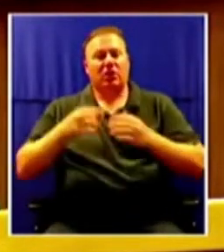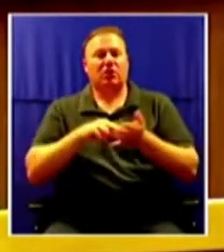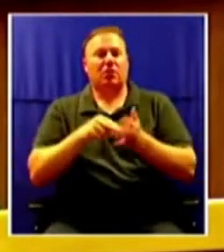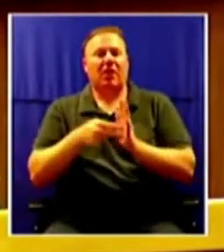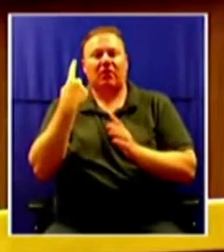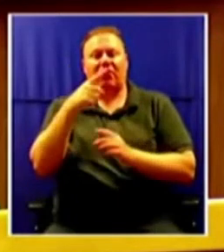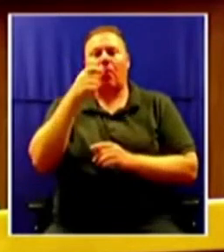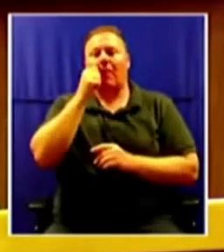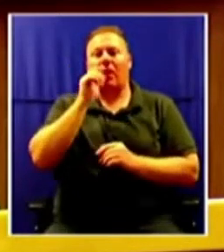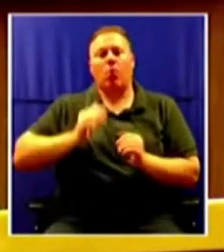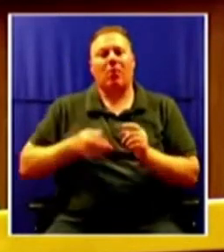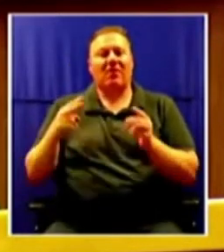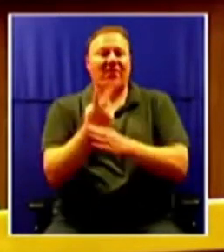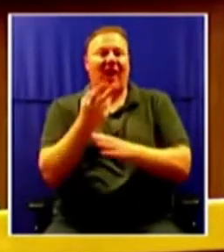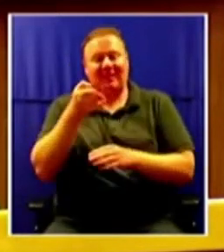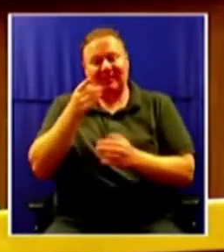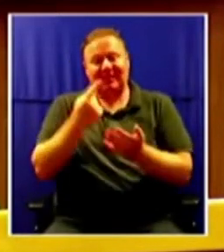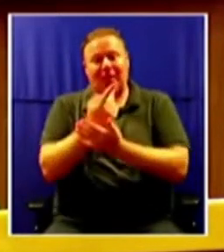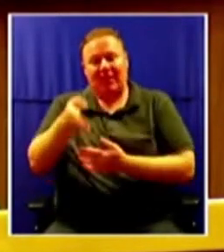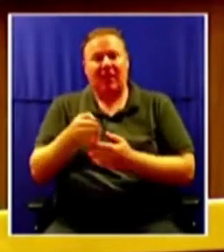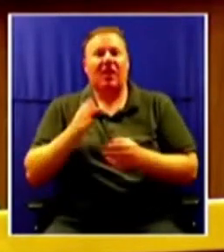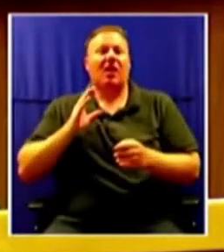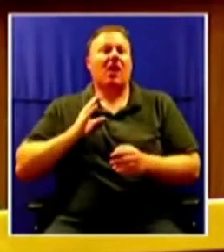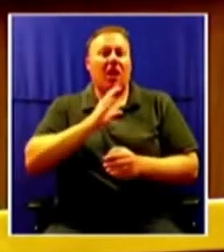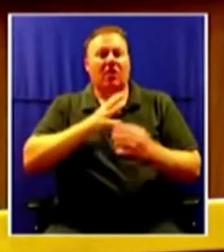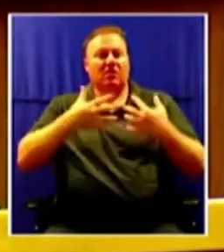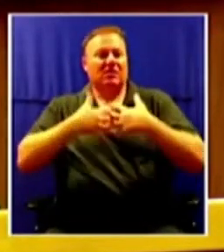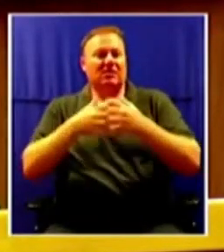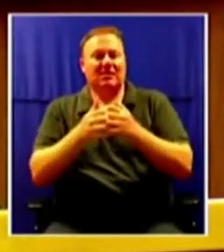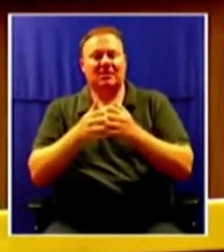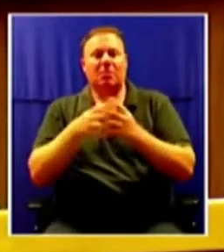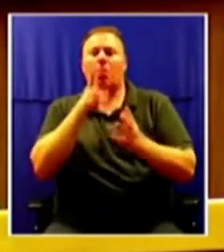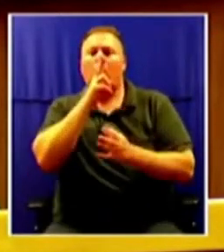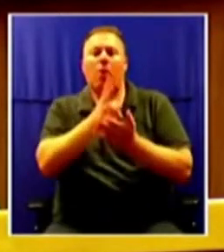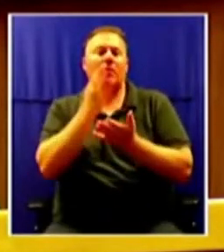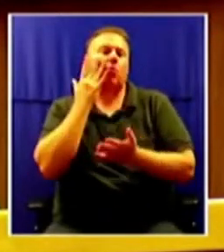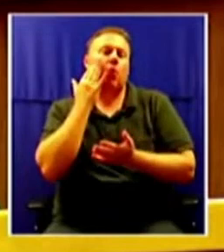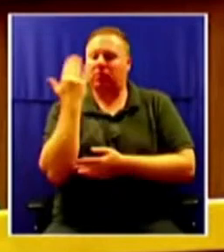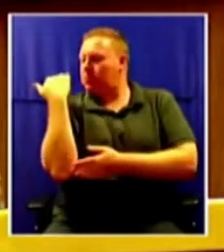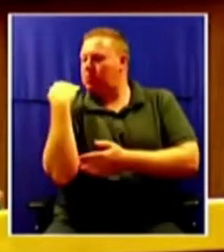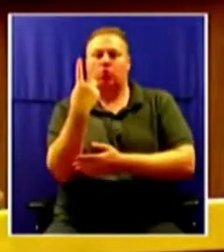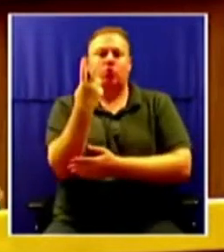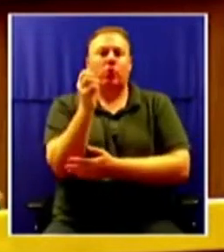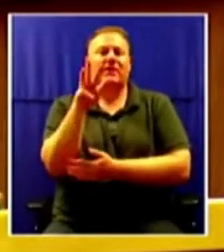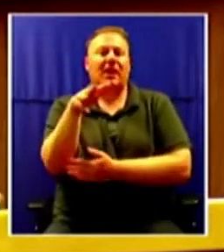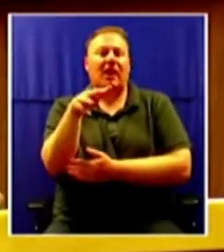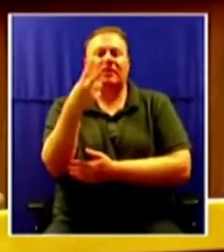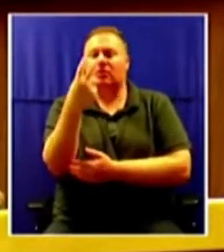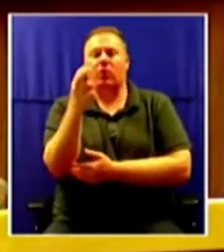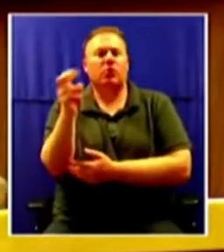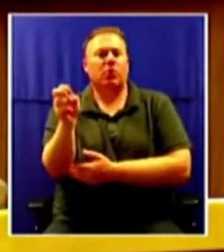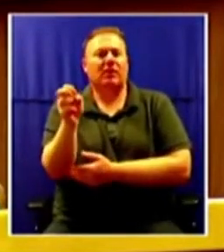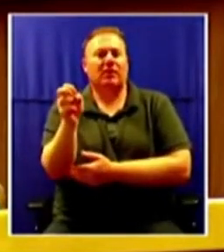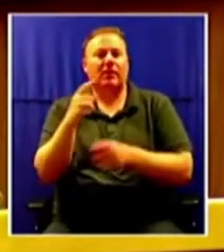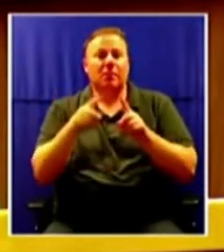up a gender-based violence homicide council. This was promised in 2019 and 2020. Those were empty promises.